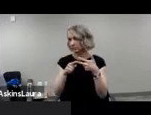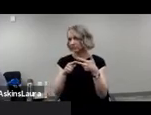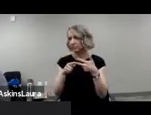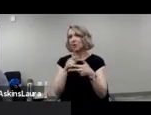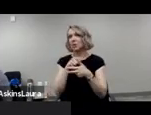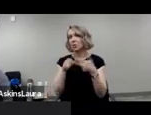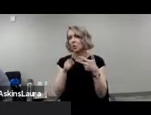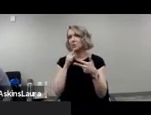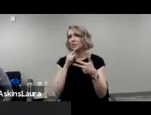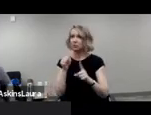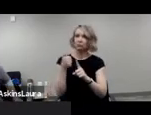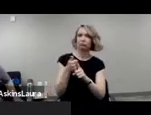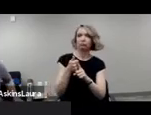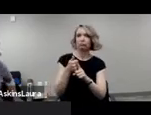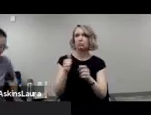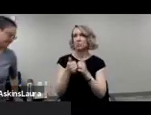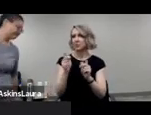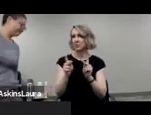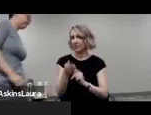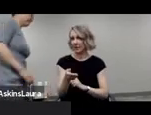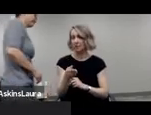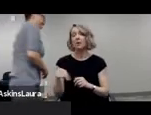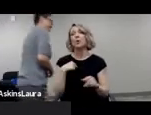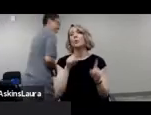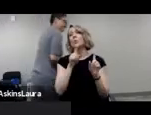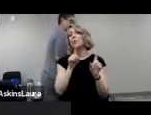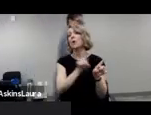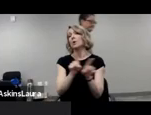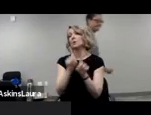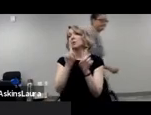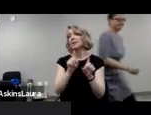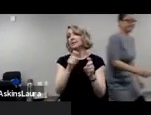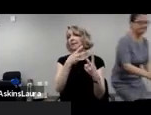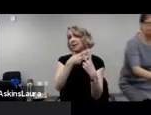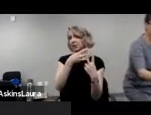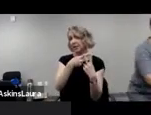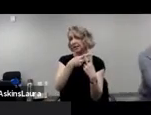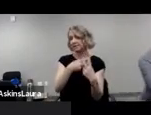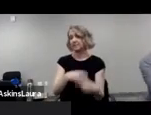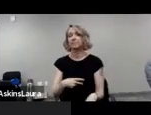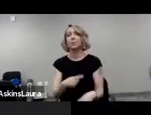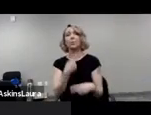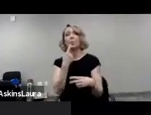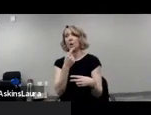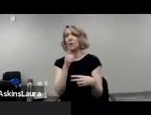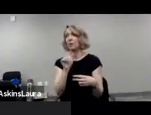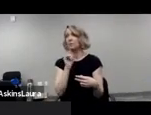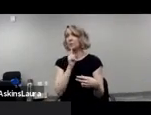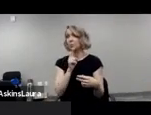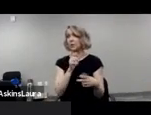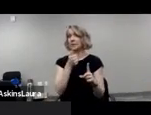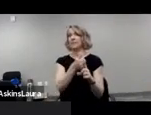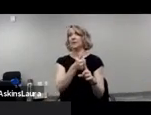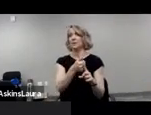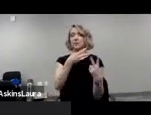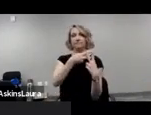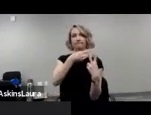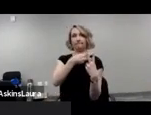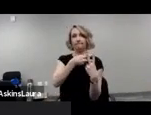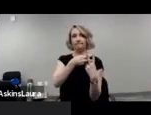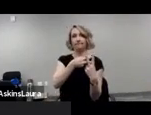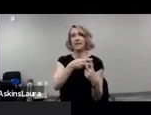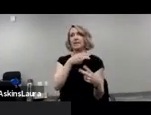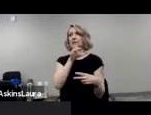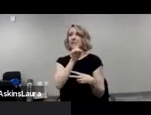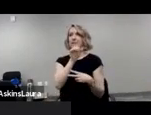tested hashtags. And the one that resonated was hashtag disabilitycount2020. So